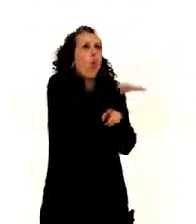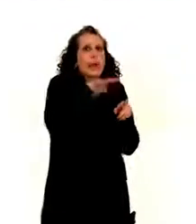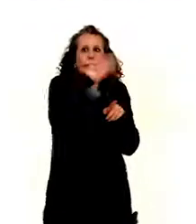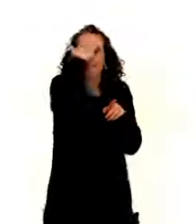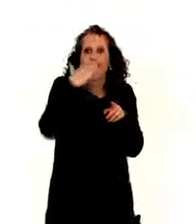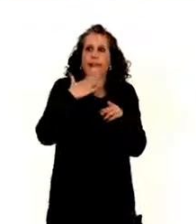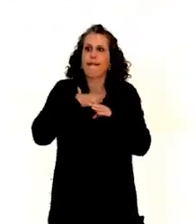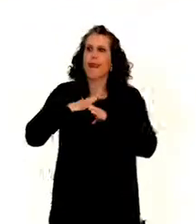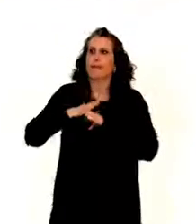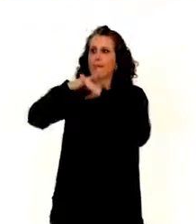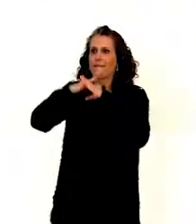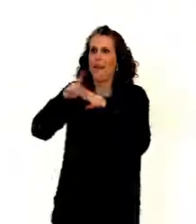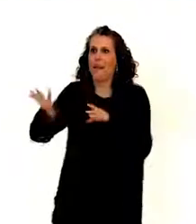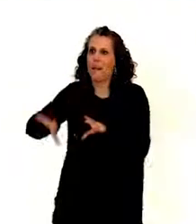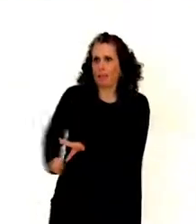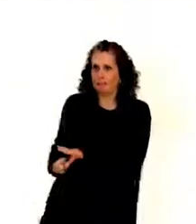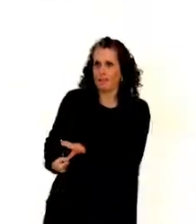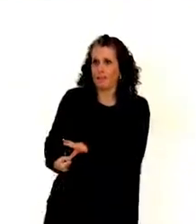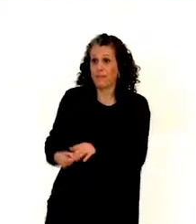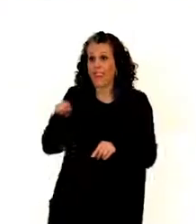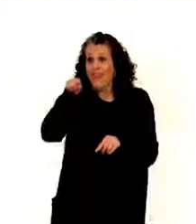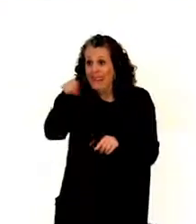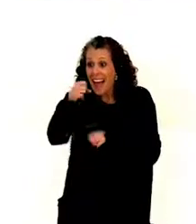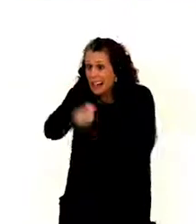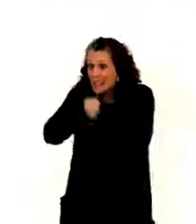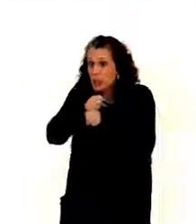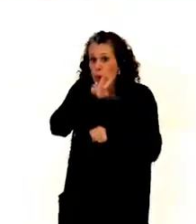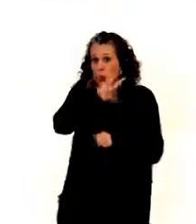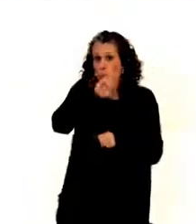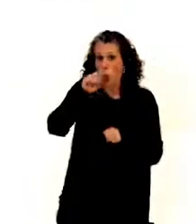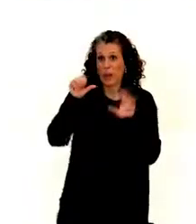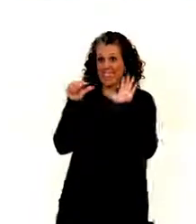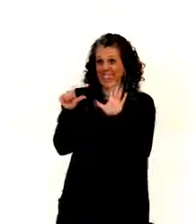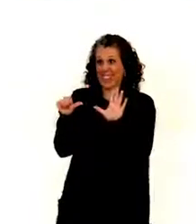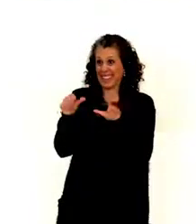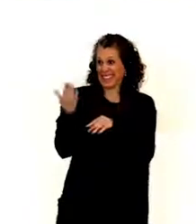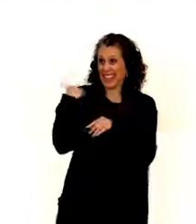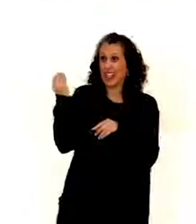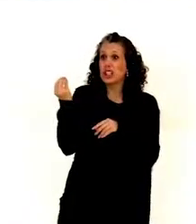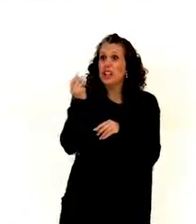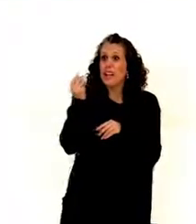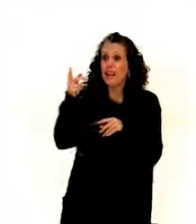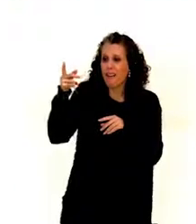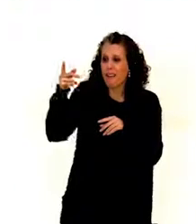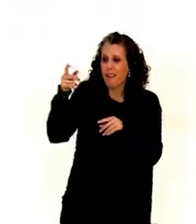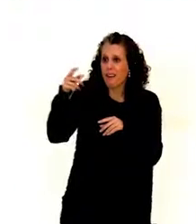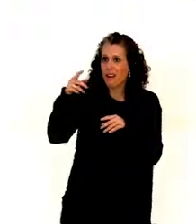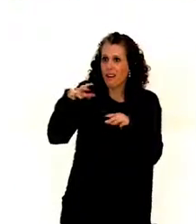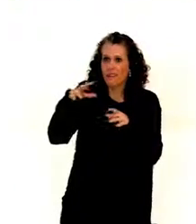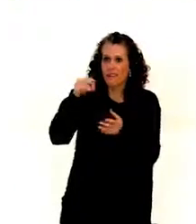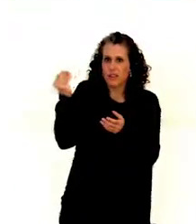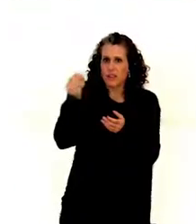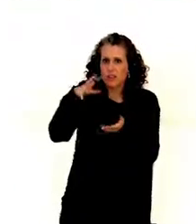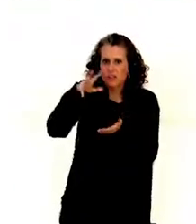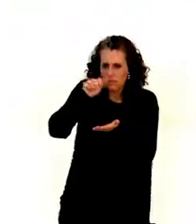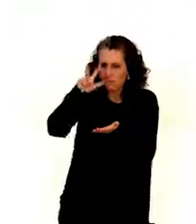And my colleague, that was back in 2006. It was just a few months after Serbia adopted law on prevention of discrimination against